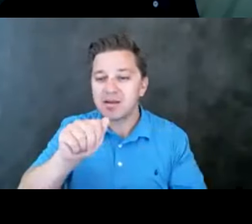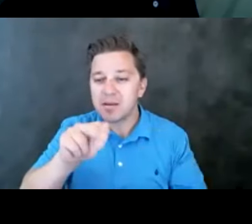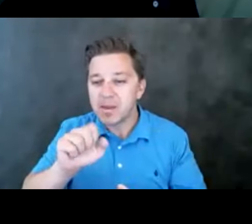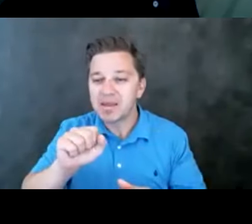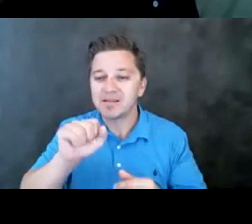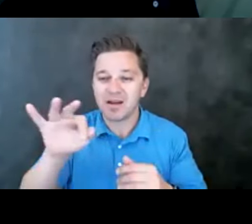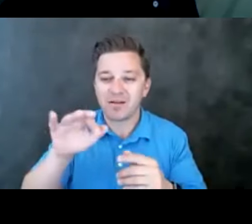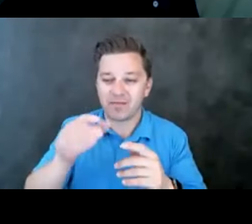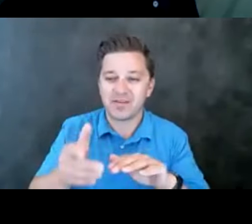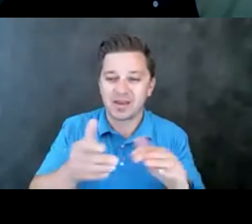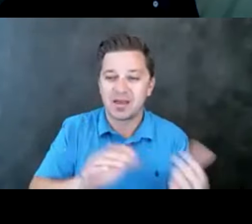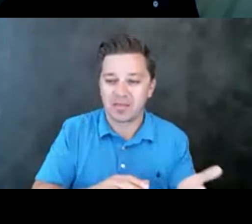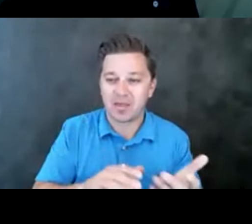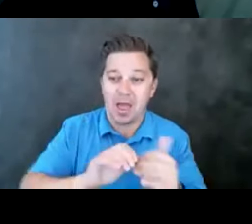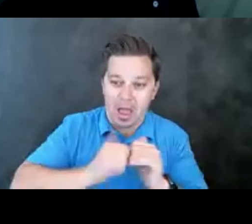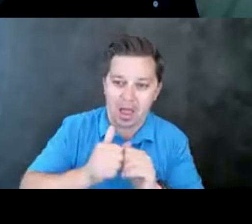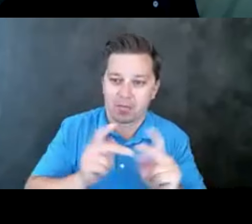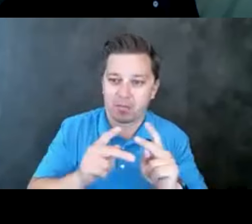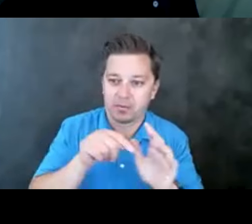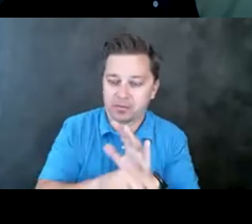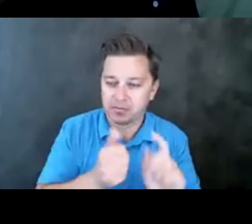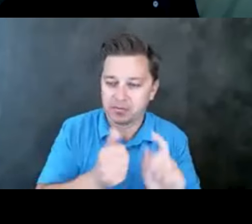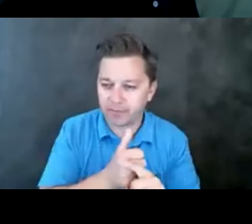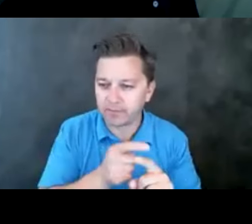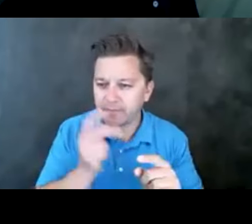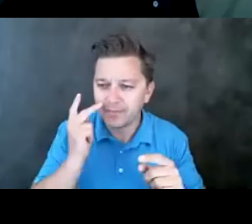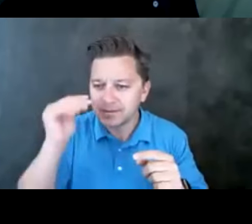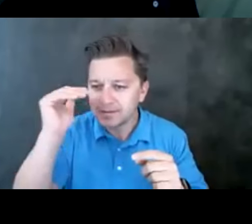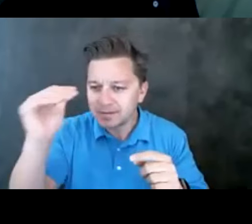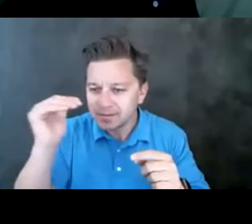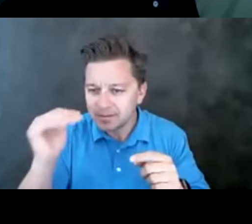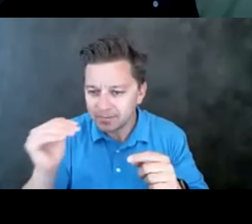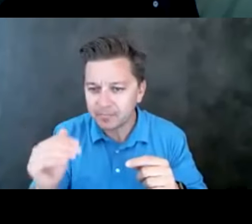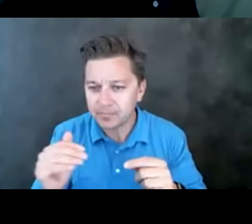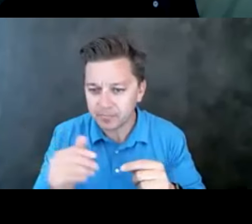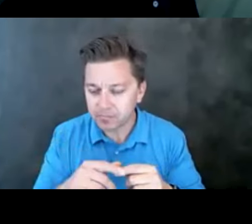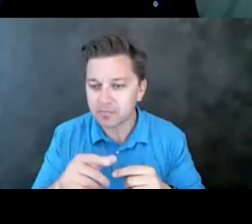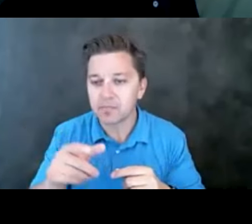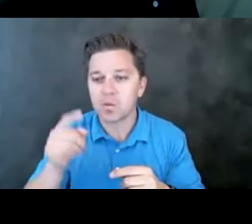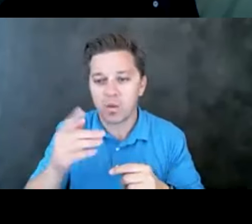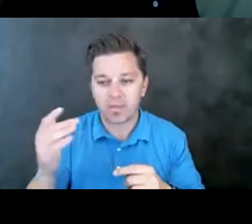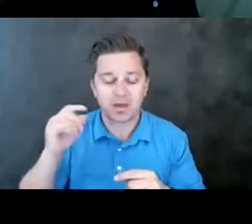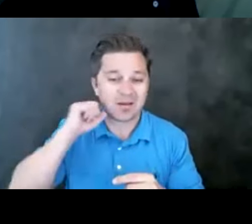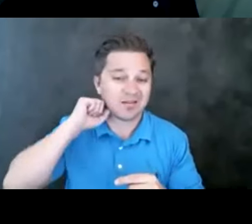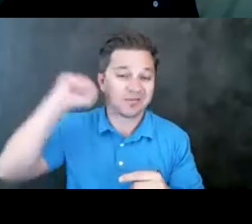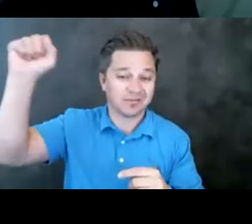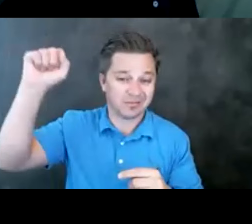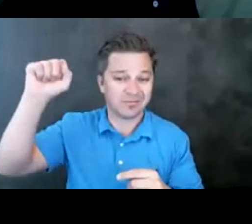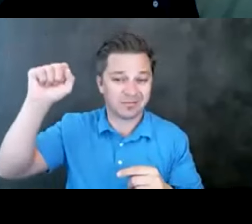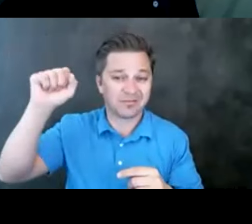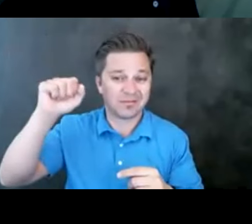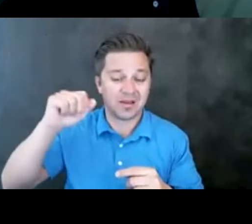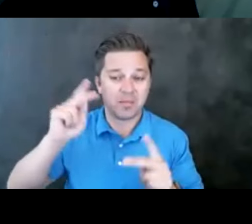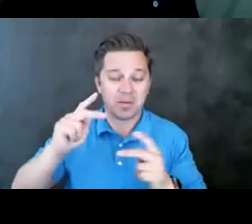fluctuates over time. One of the things that is concerning is that hanging and suffocation has been on the rise in